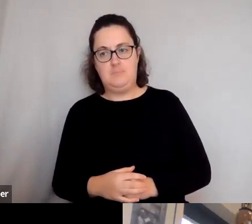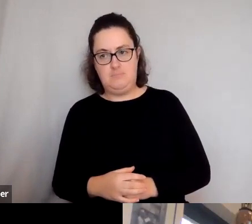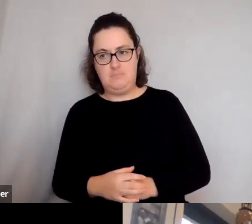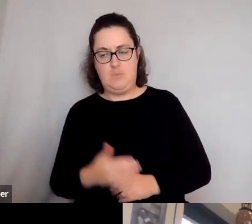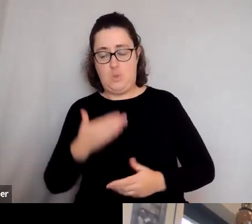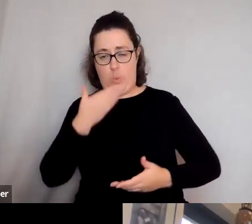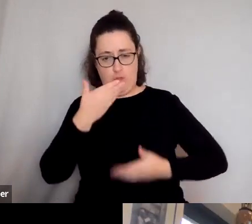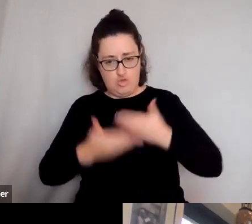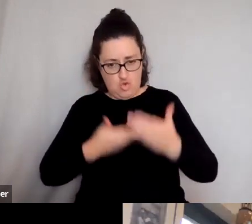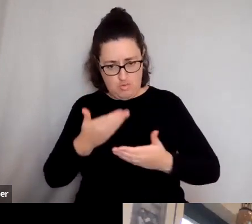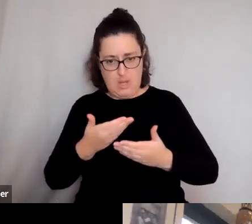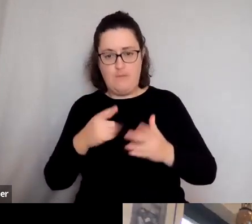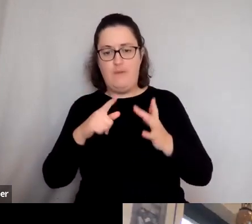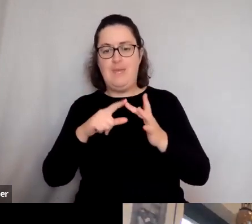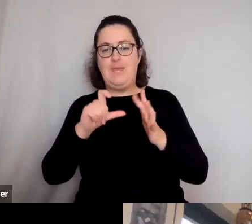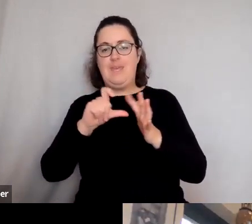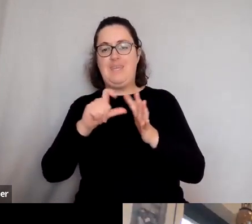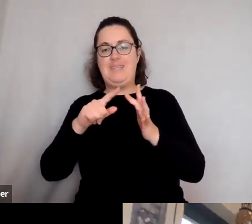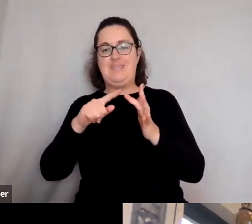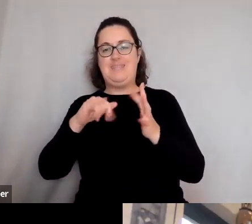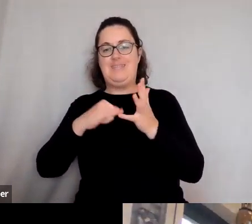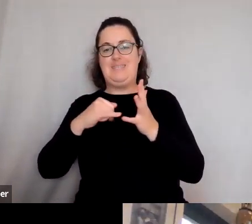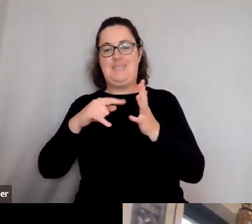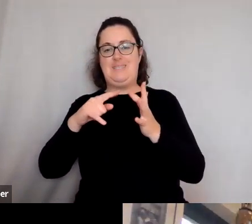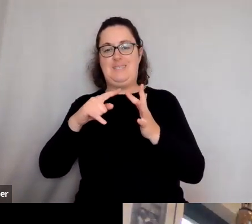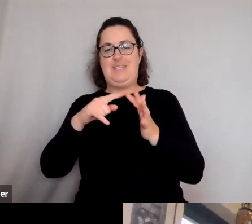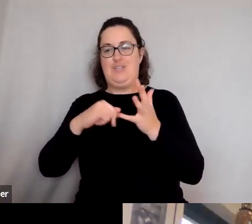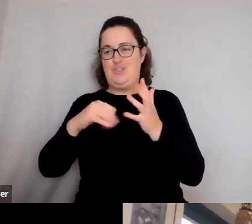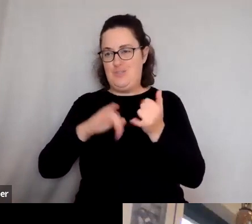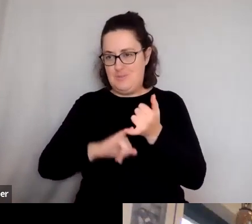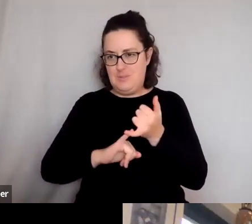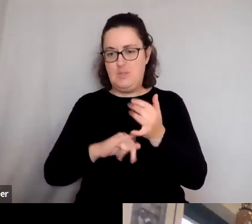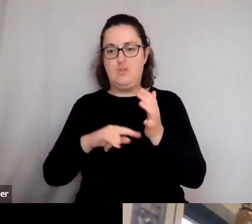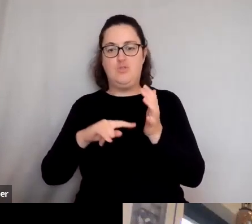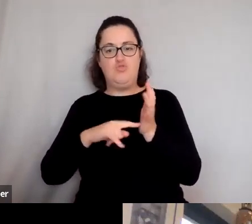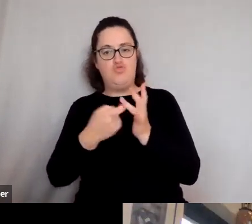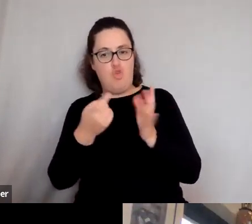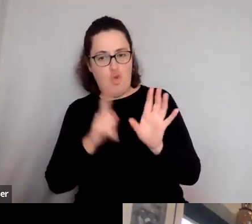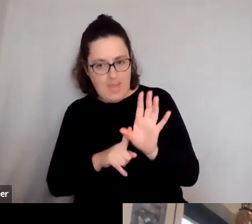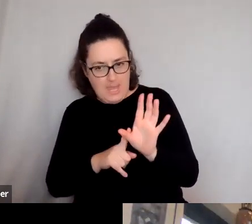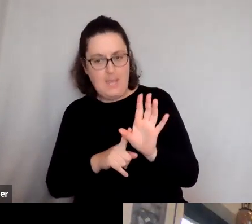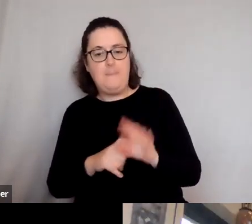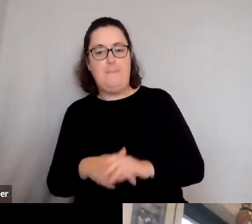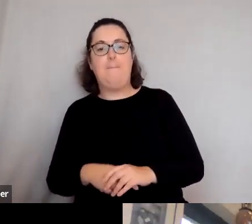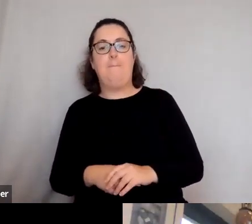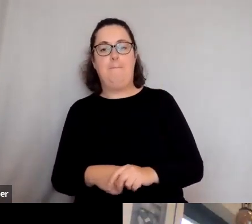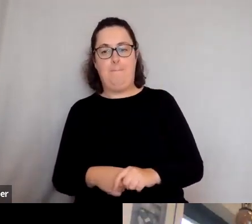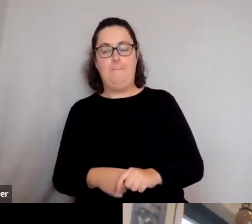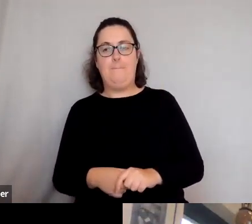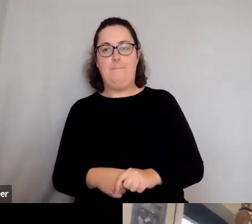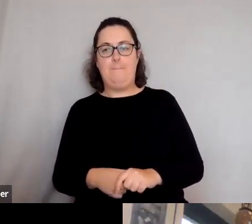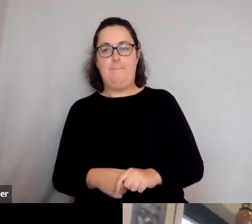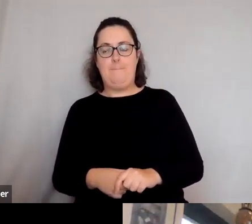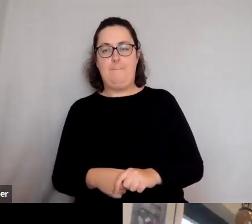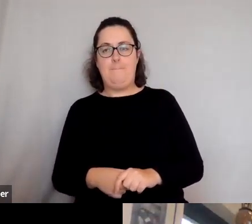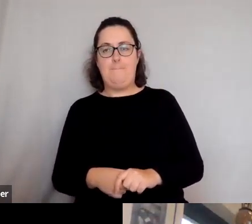story of the fall of Troy, they have been kind of reworked and reimagined in all kinds of different traditions. You know,